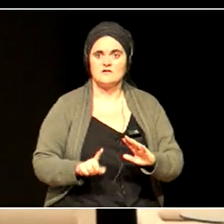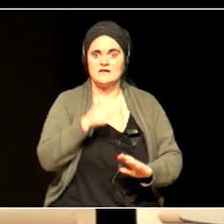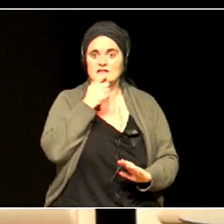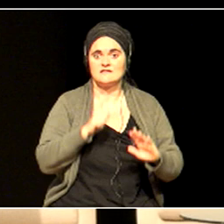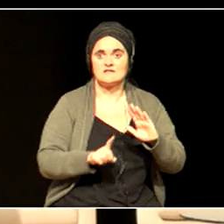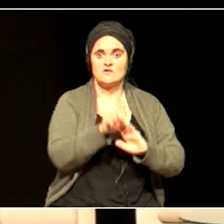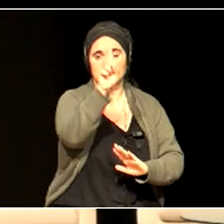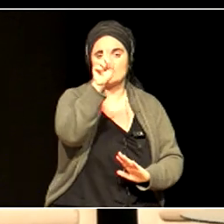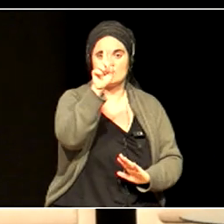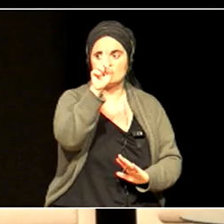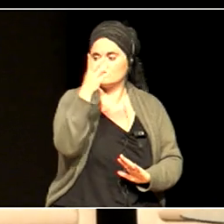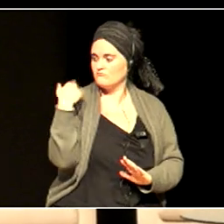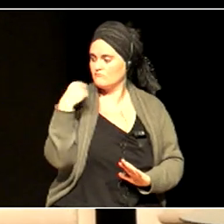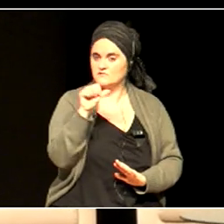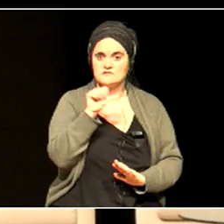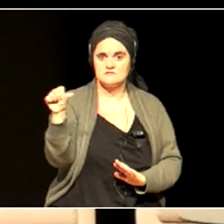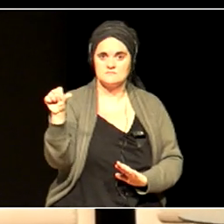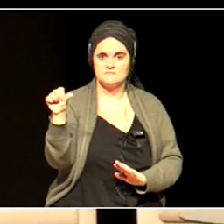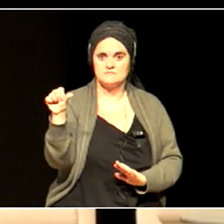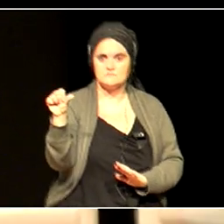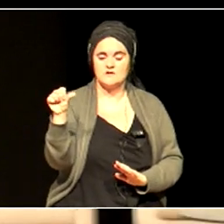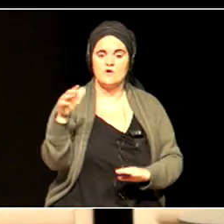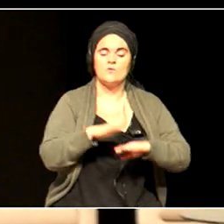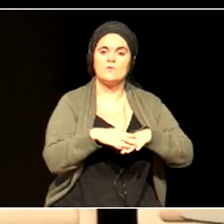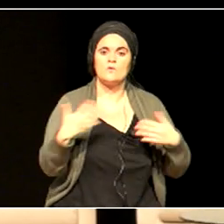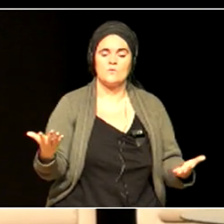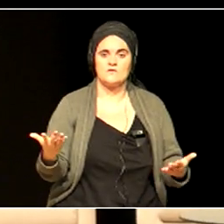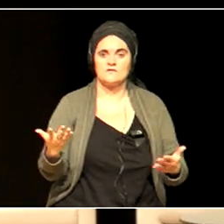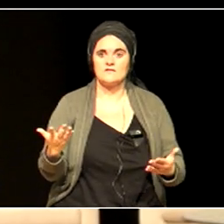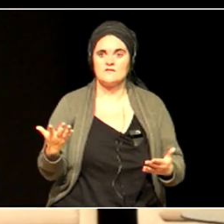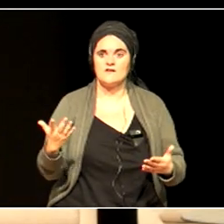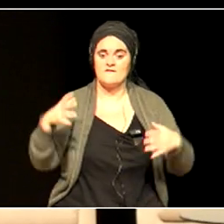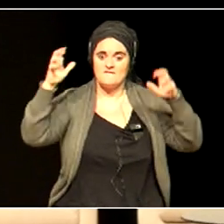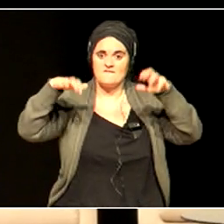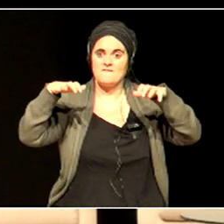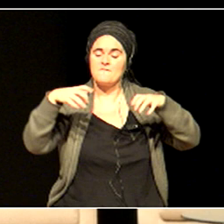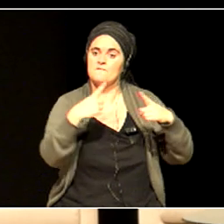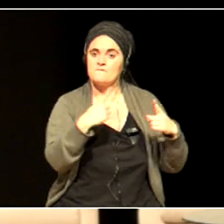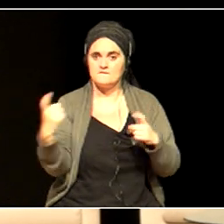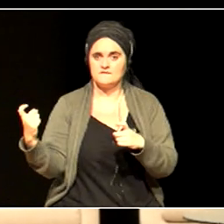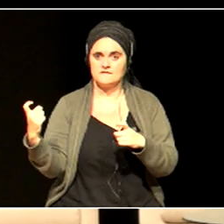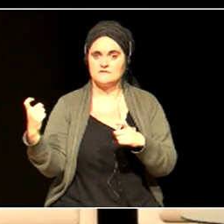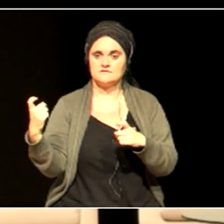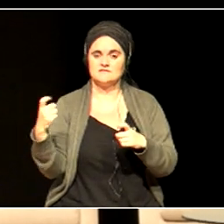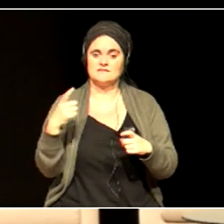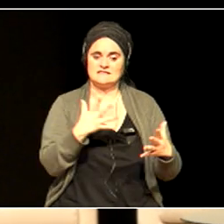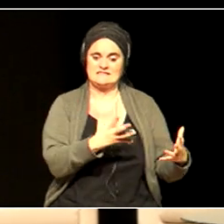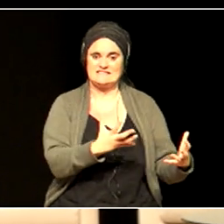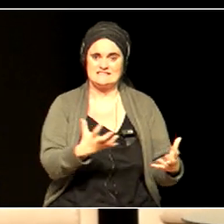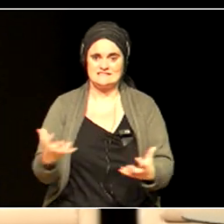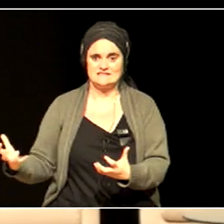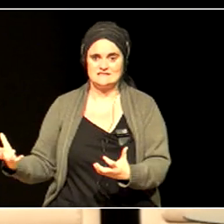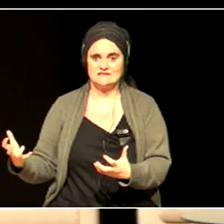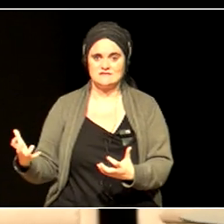ago, because of the lack of rainfall and the grass was so dry that just with a fairly ordinary summer